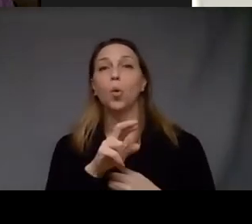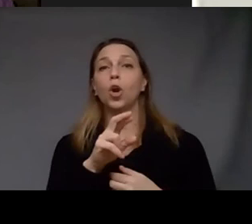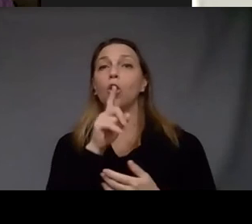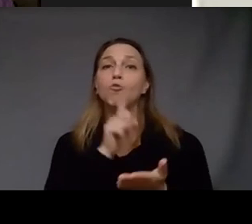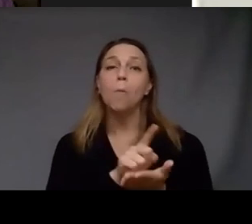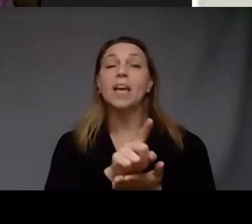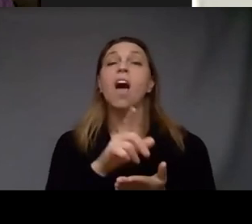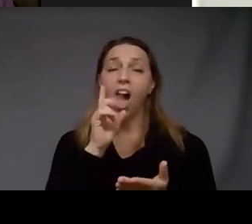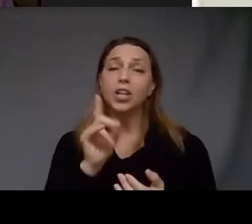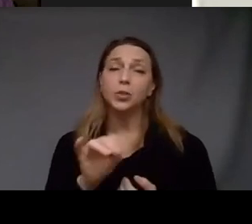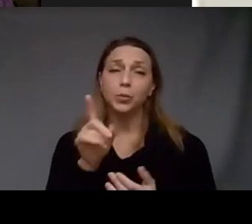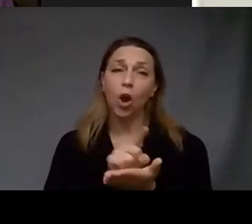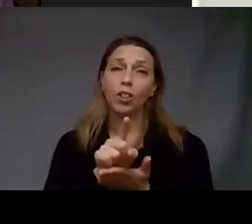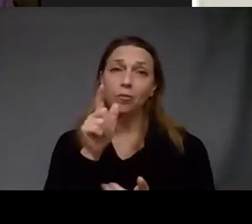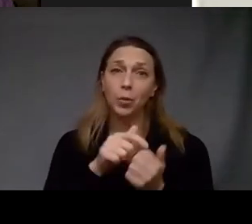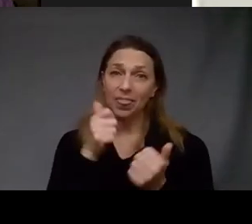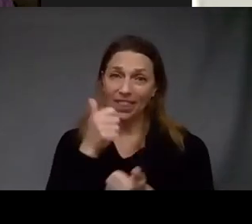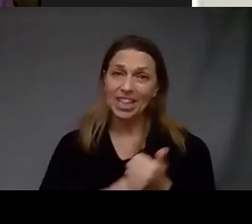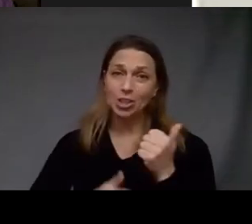love with each painting and